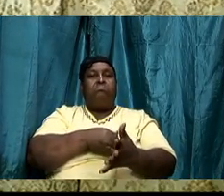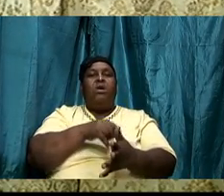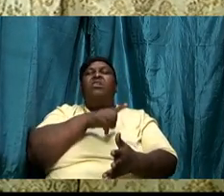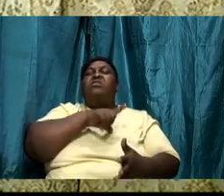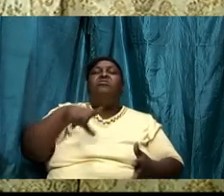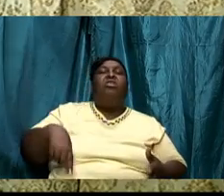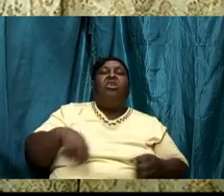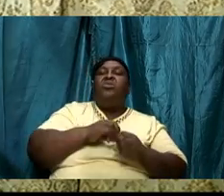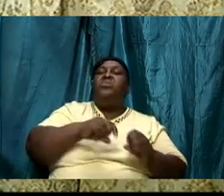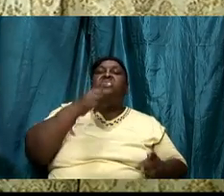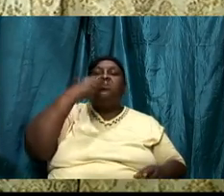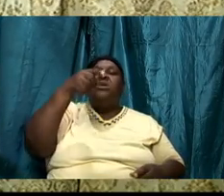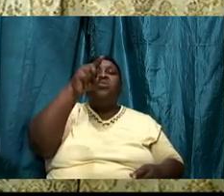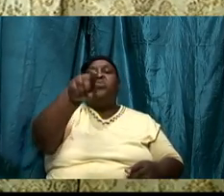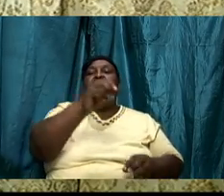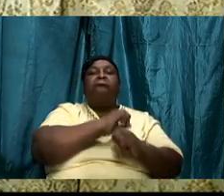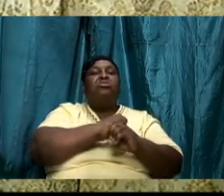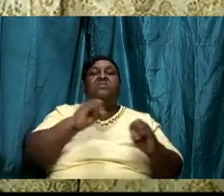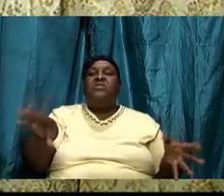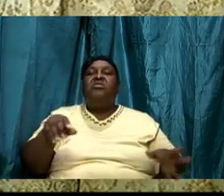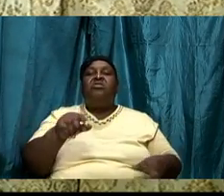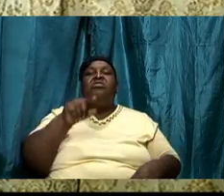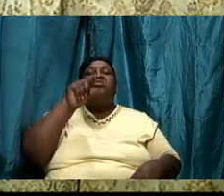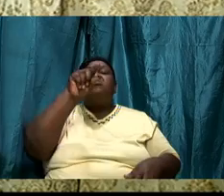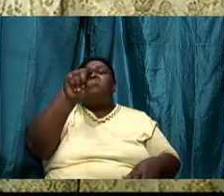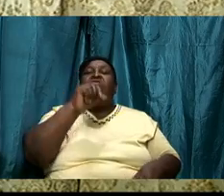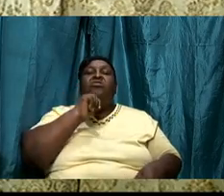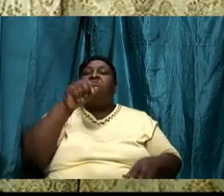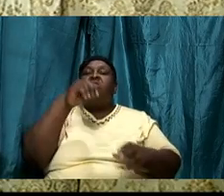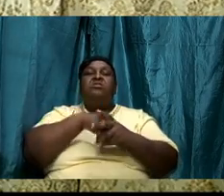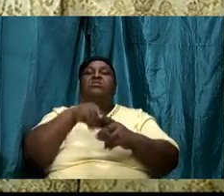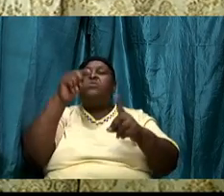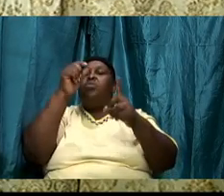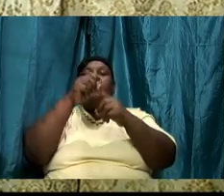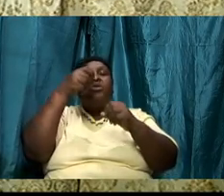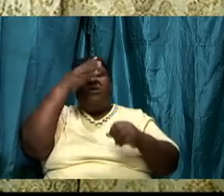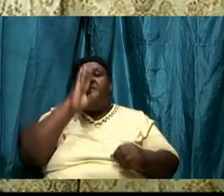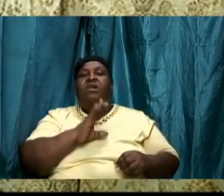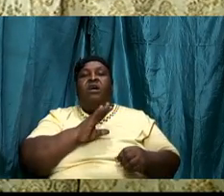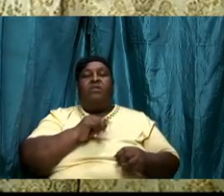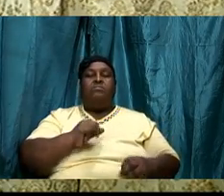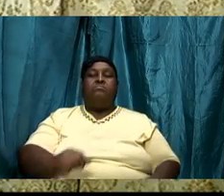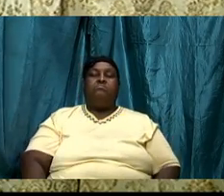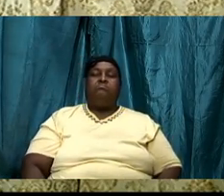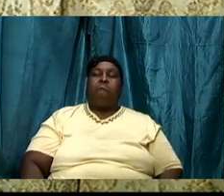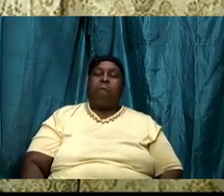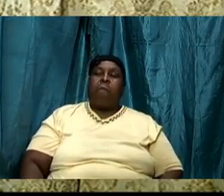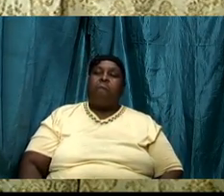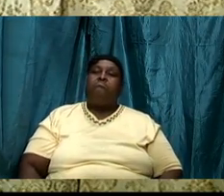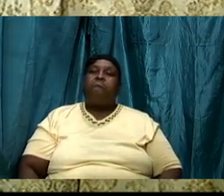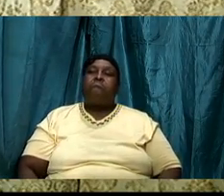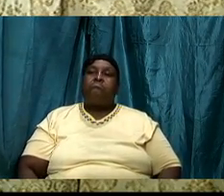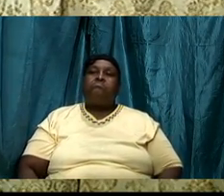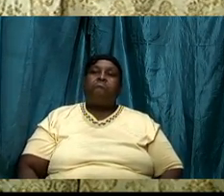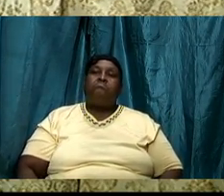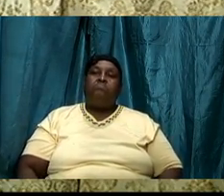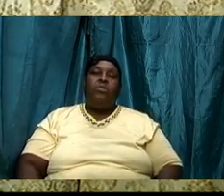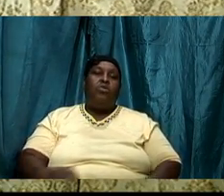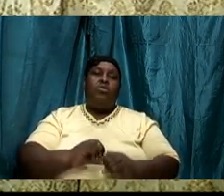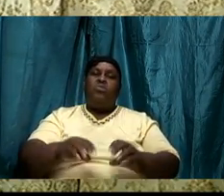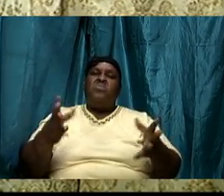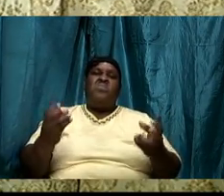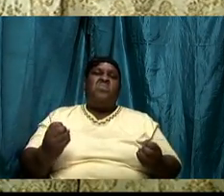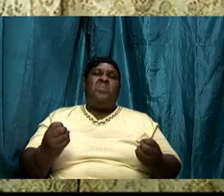not in the word and if you're not in the word you'll come with that I don't want to discourage anybody